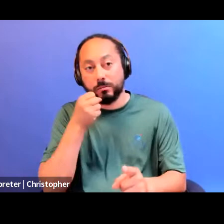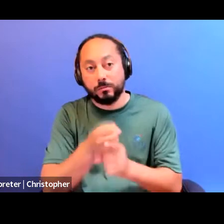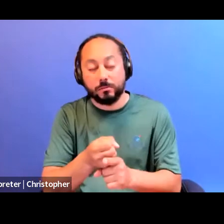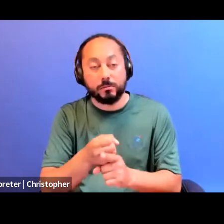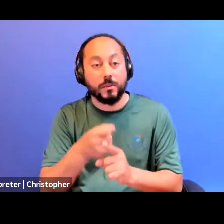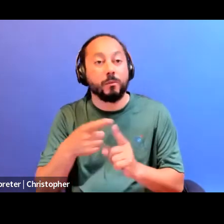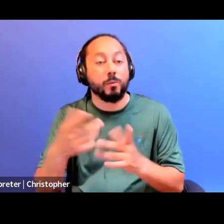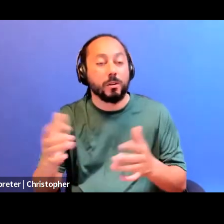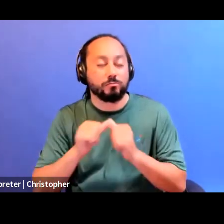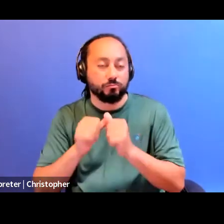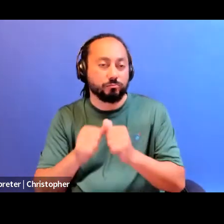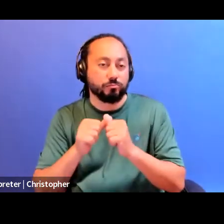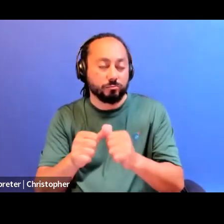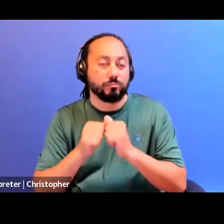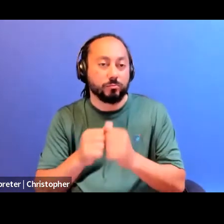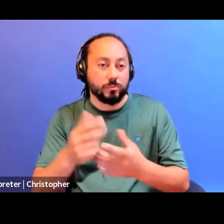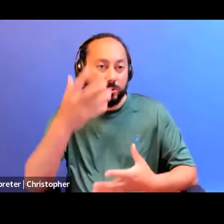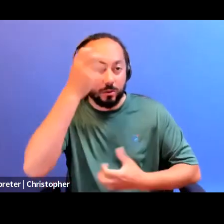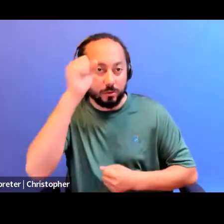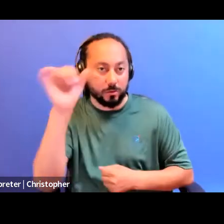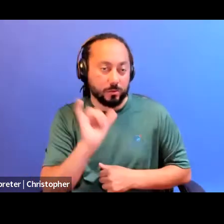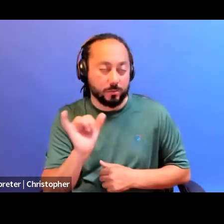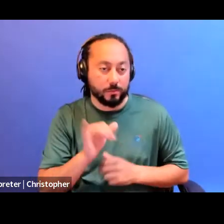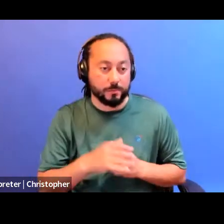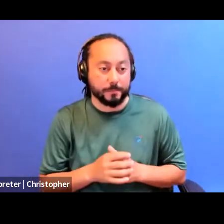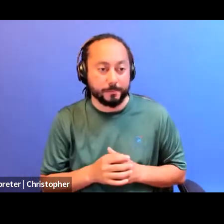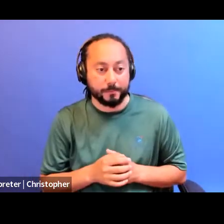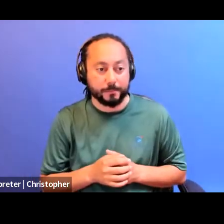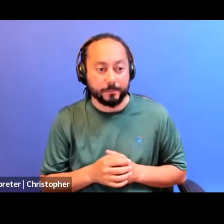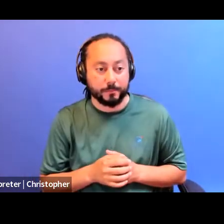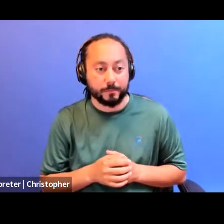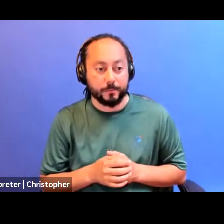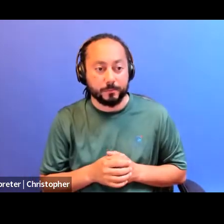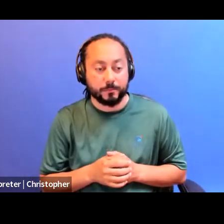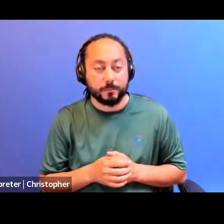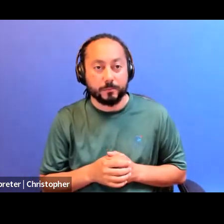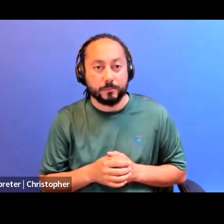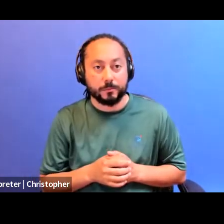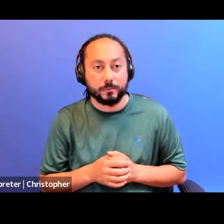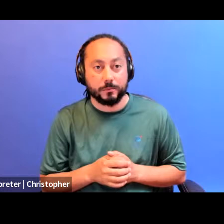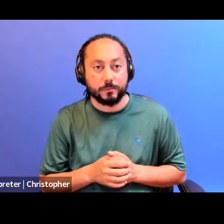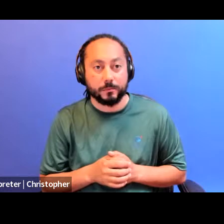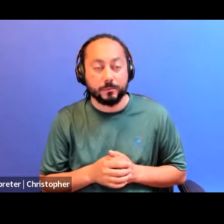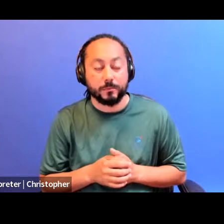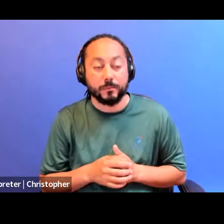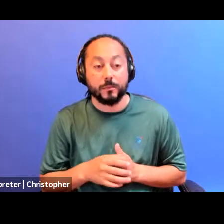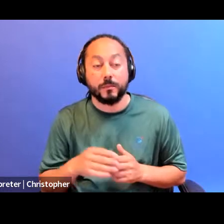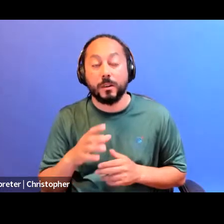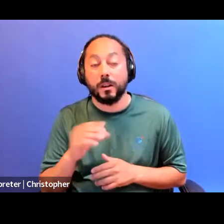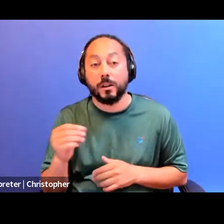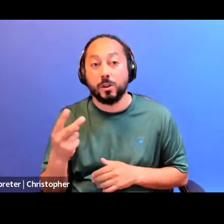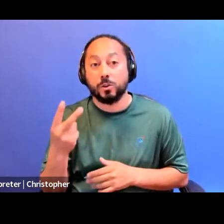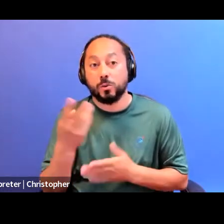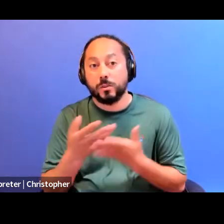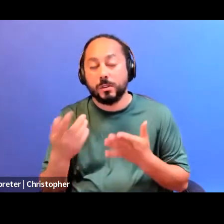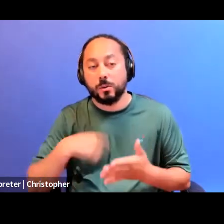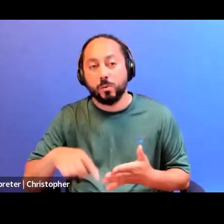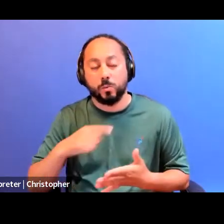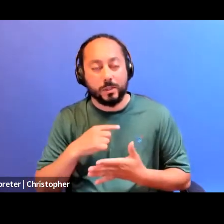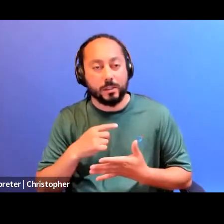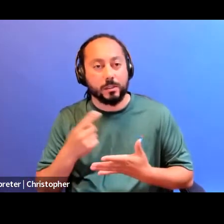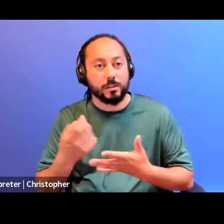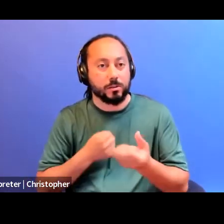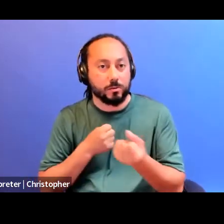colonization as well. Namely, two things that we deal with and support and